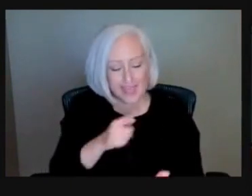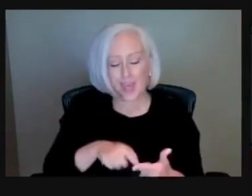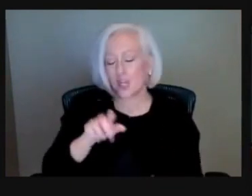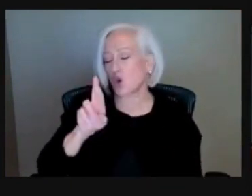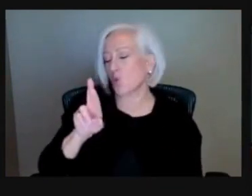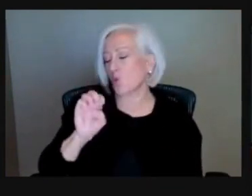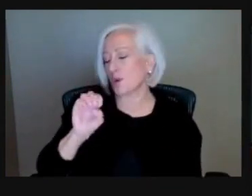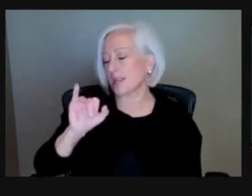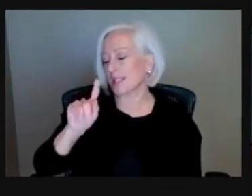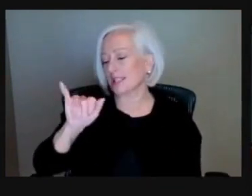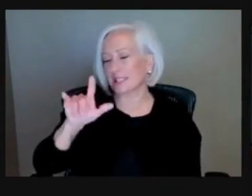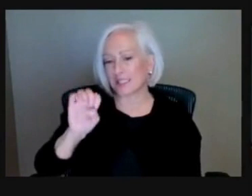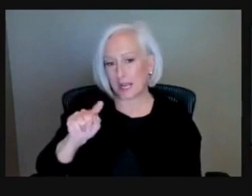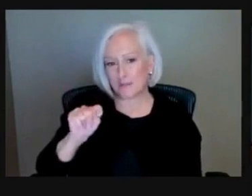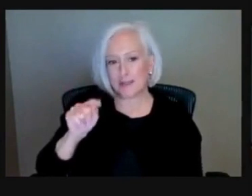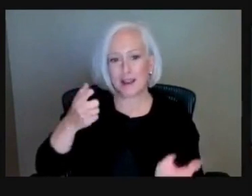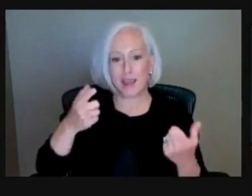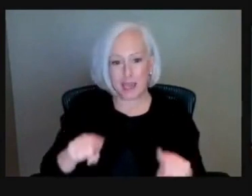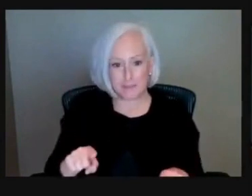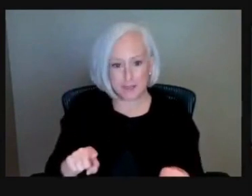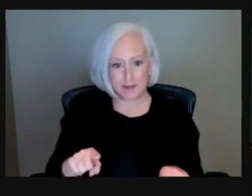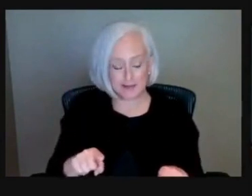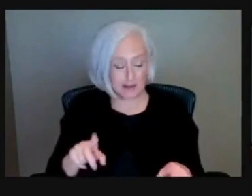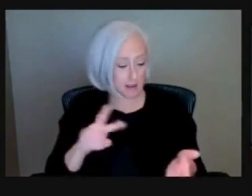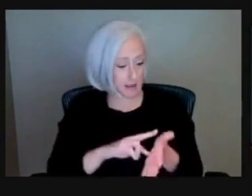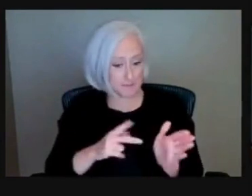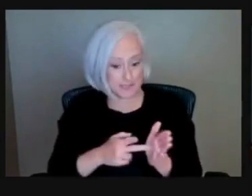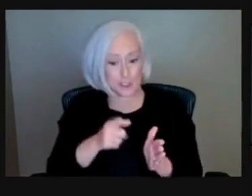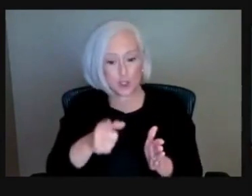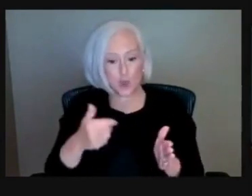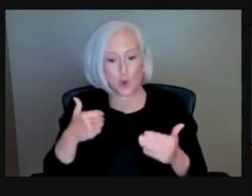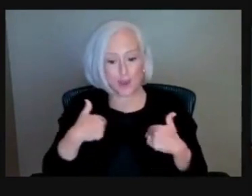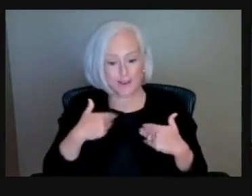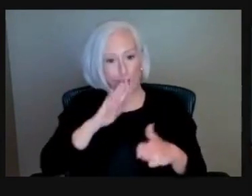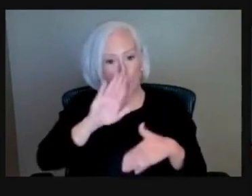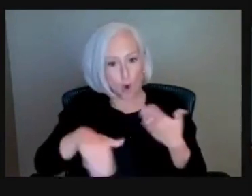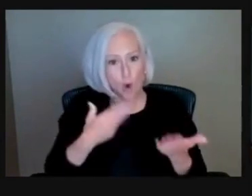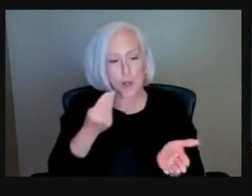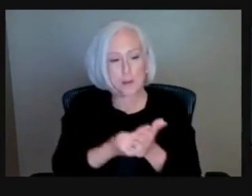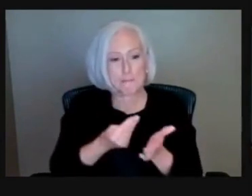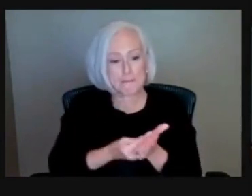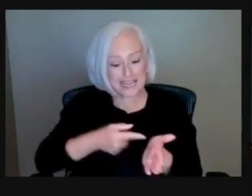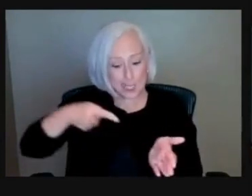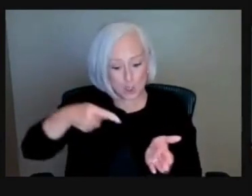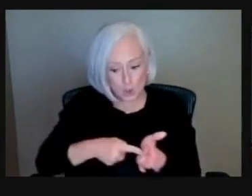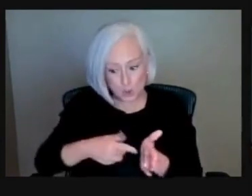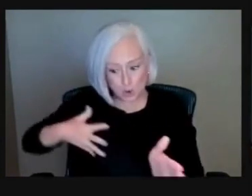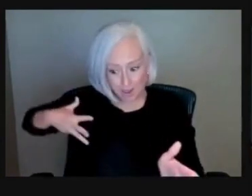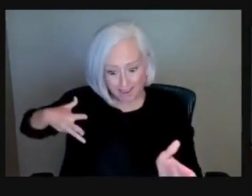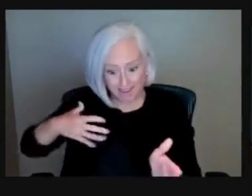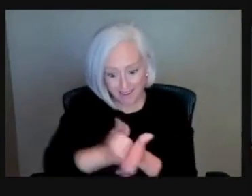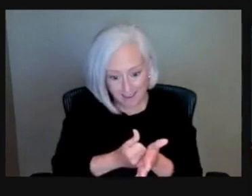simply, you have the funds, we make the big loan payment, and we're back to normal.